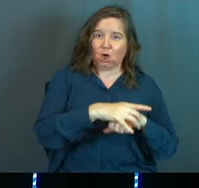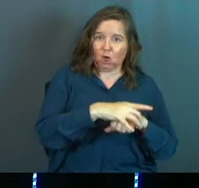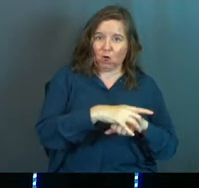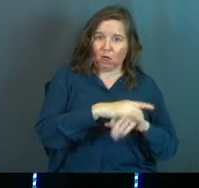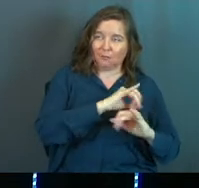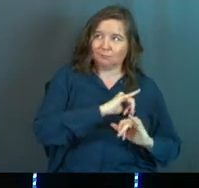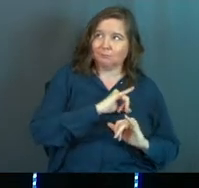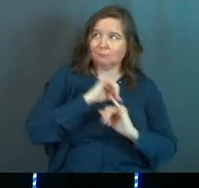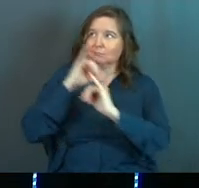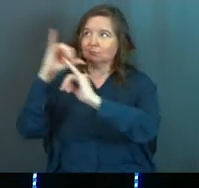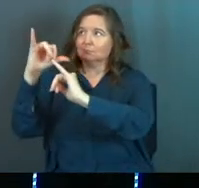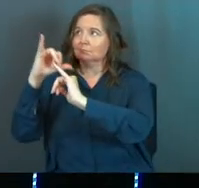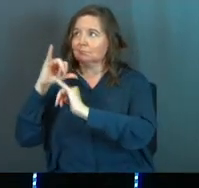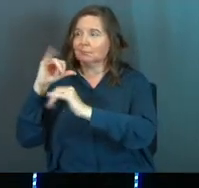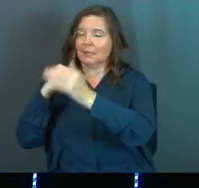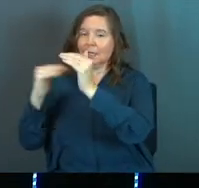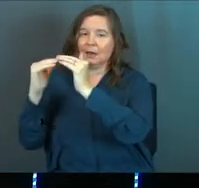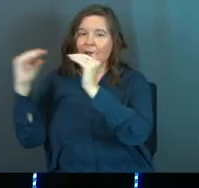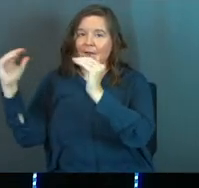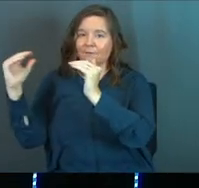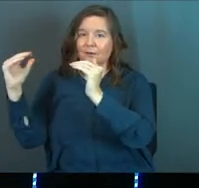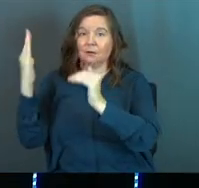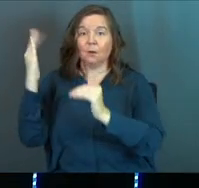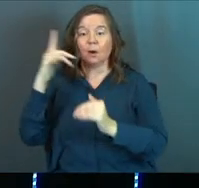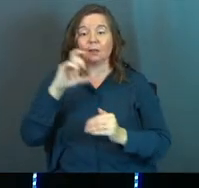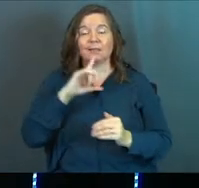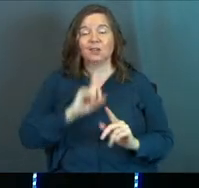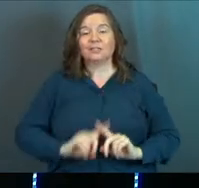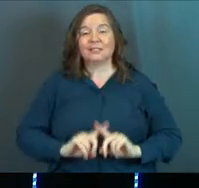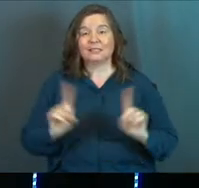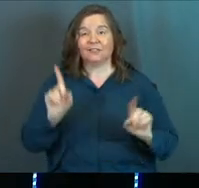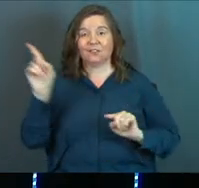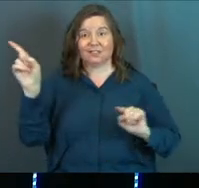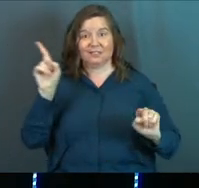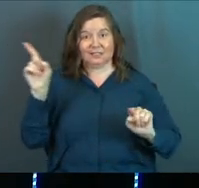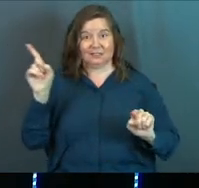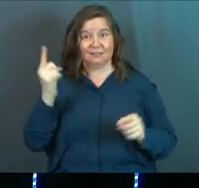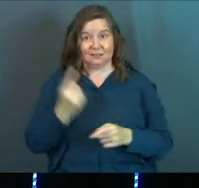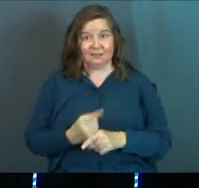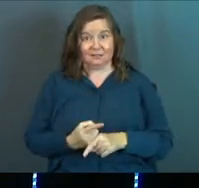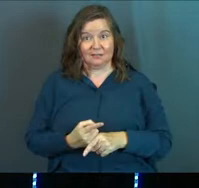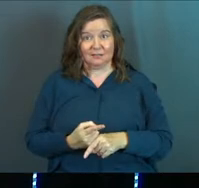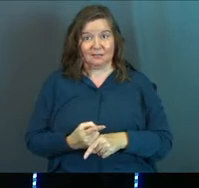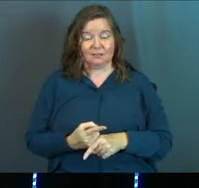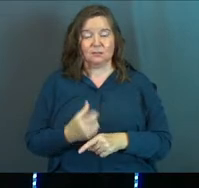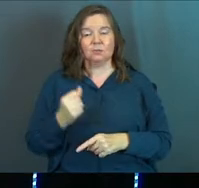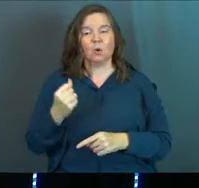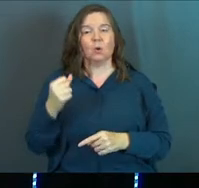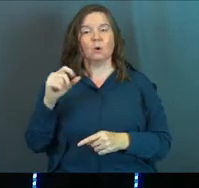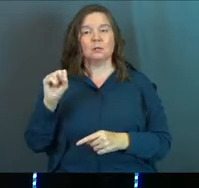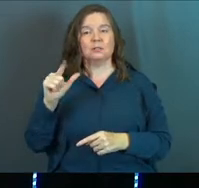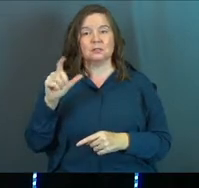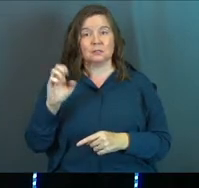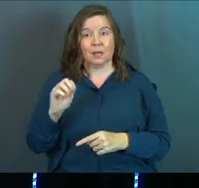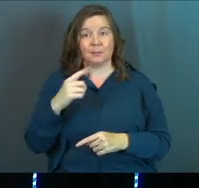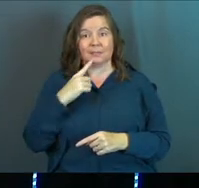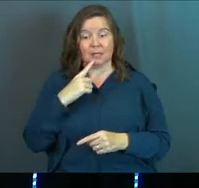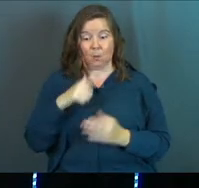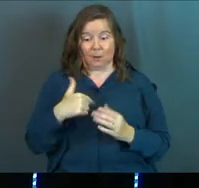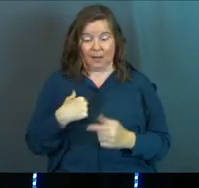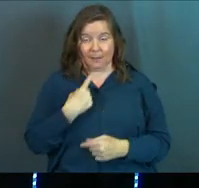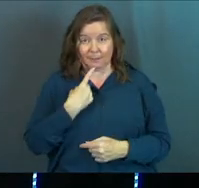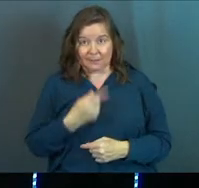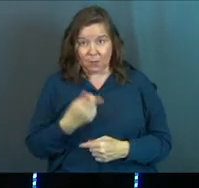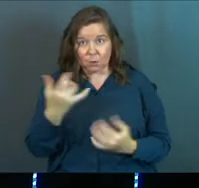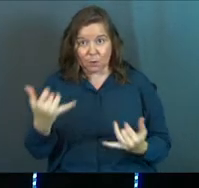as it is in heaven, because there's a difference, isn't there? And so Solomon is saying, what